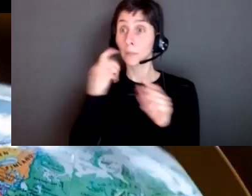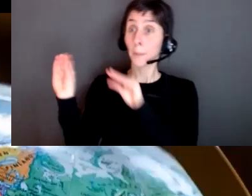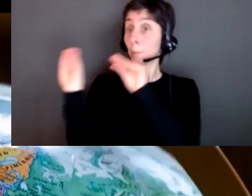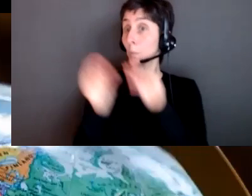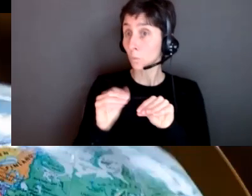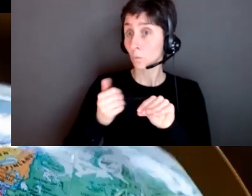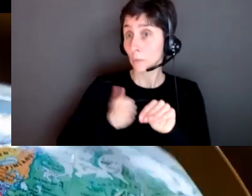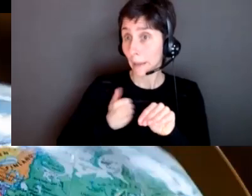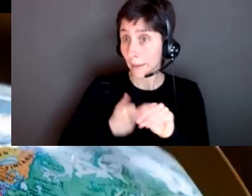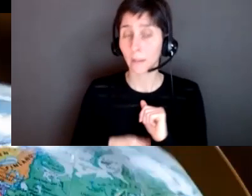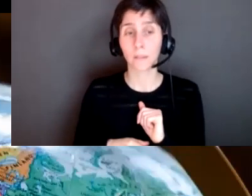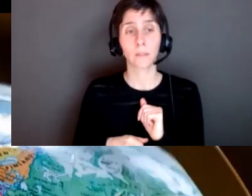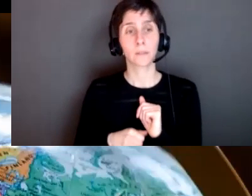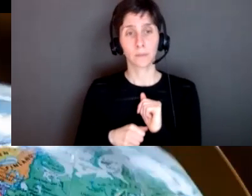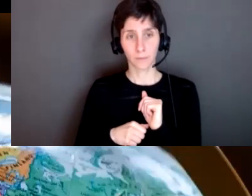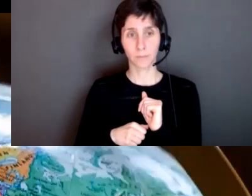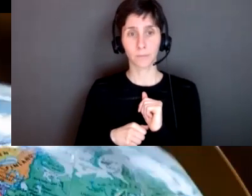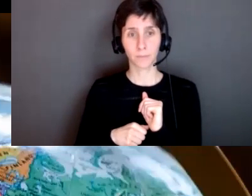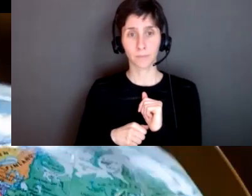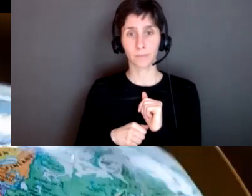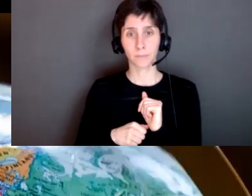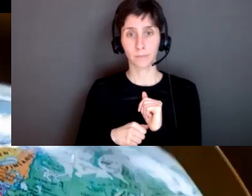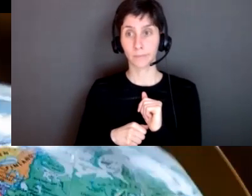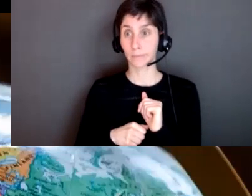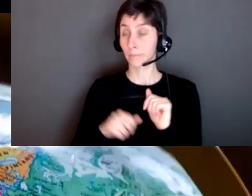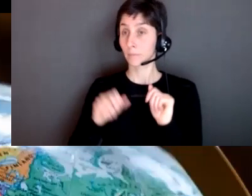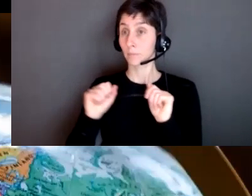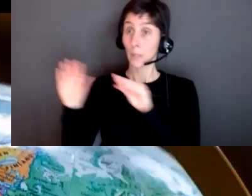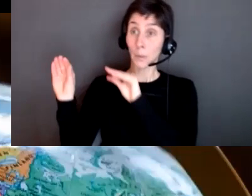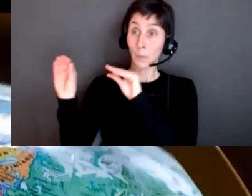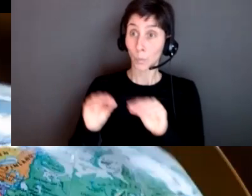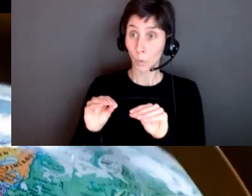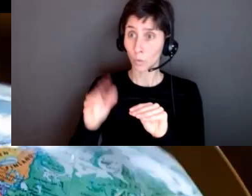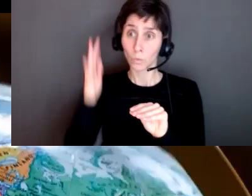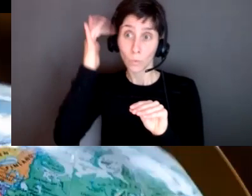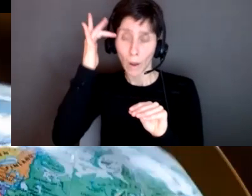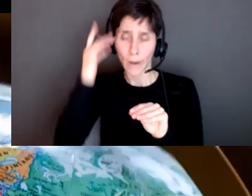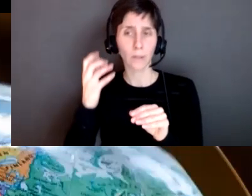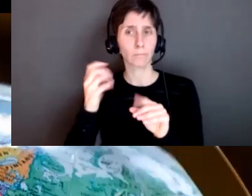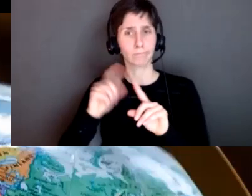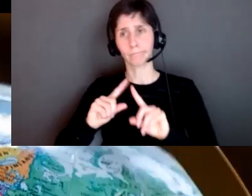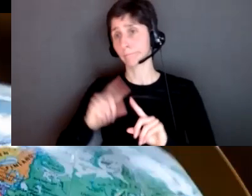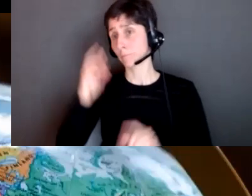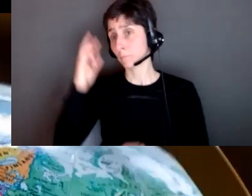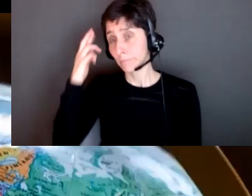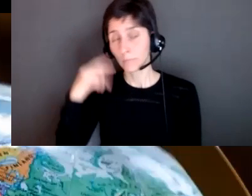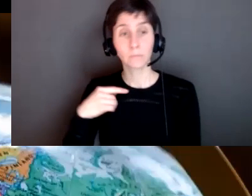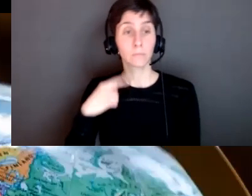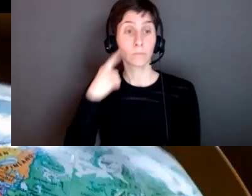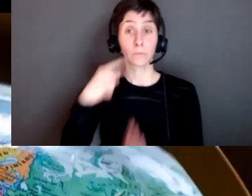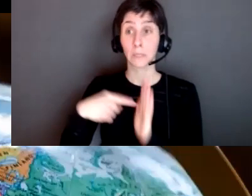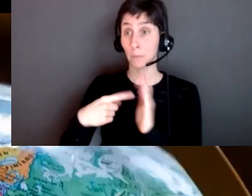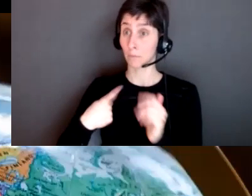and immigration can be from several for several reasons one of the reasons it's